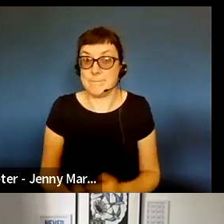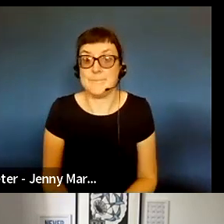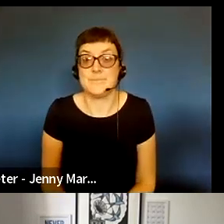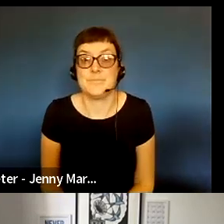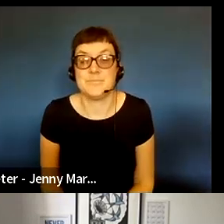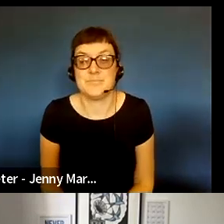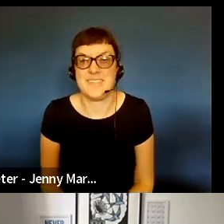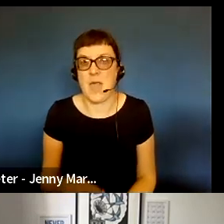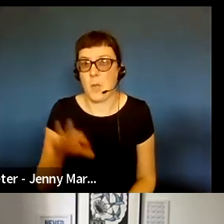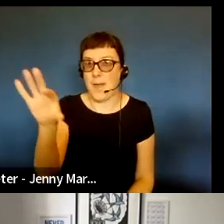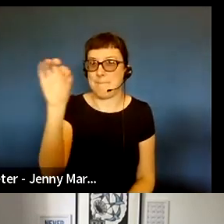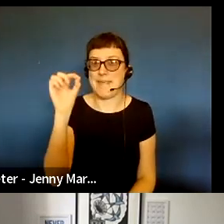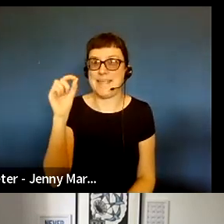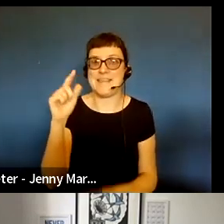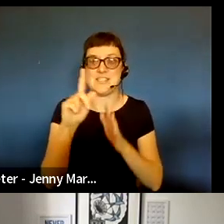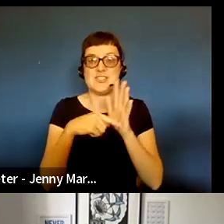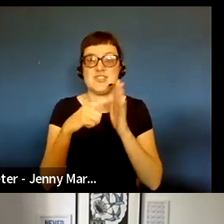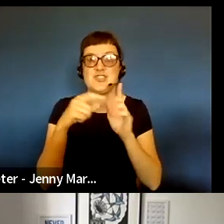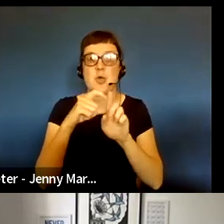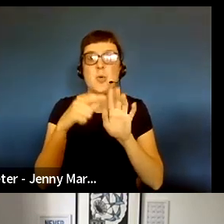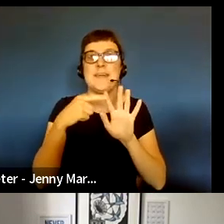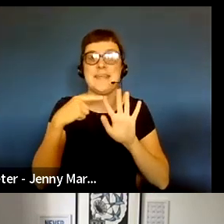I'm going to pick on Jody, I think.